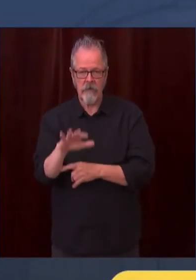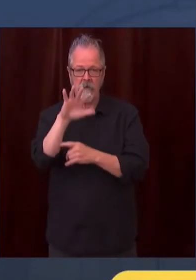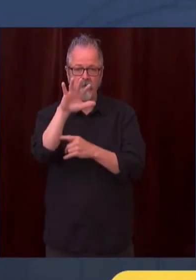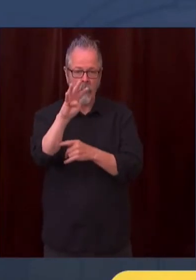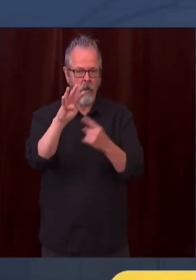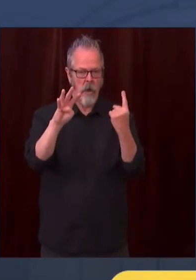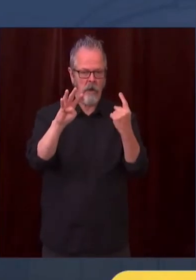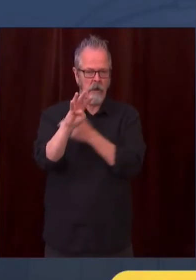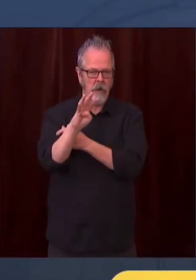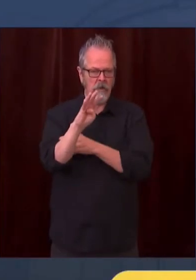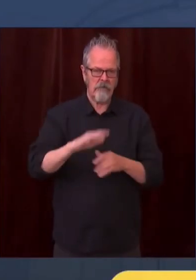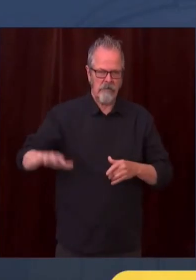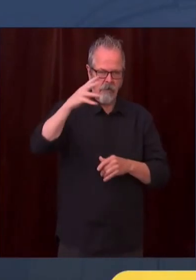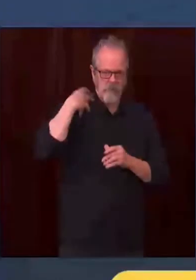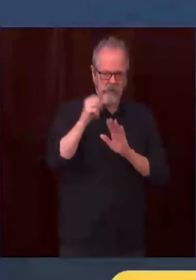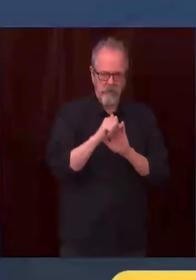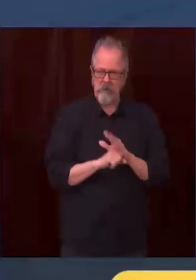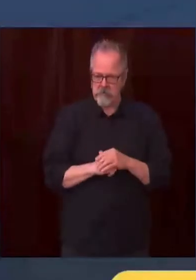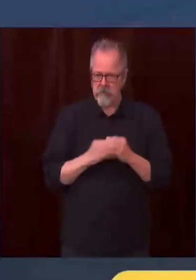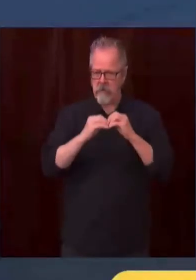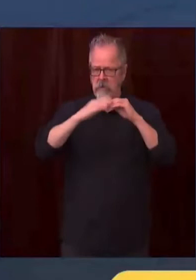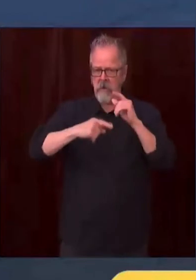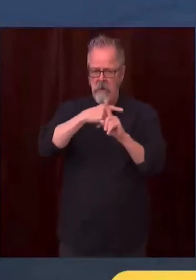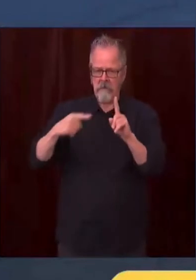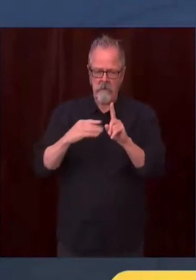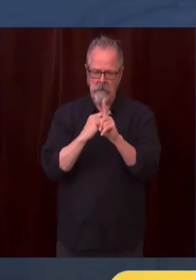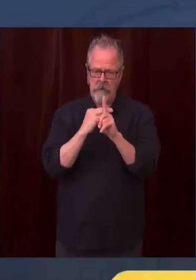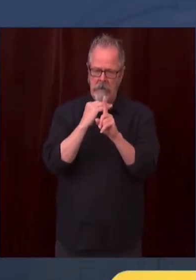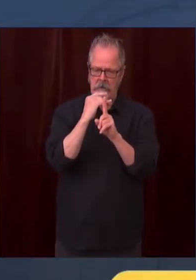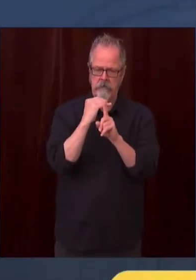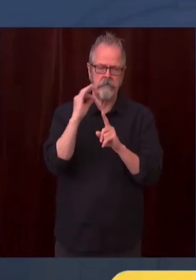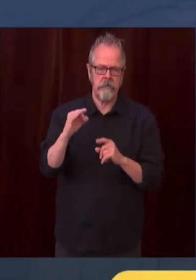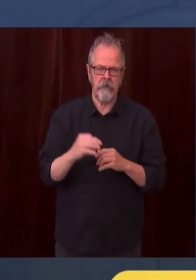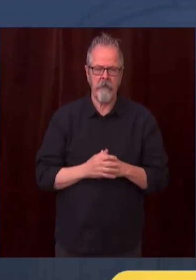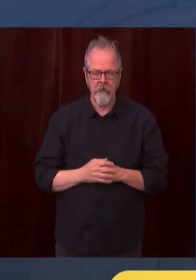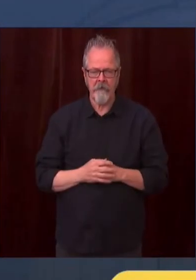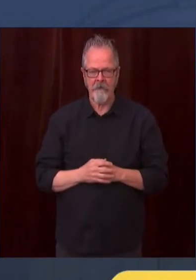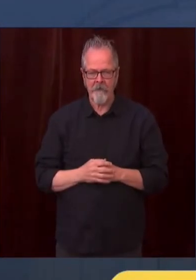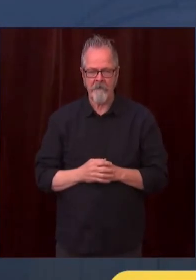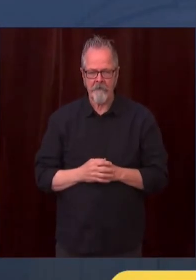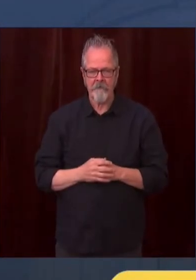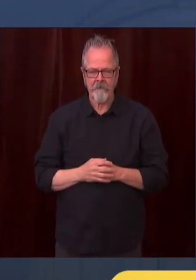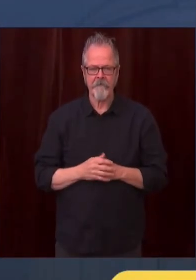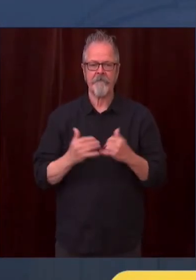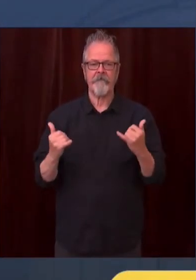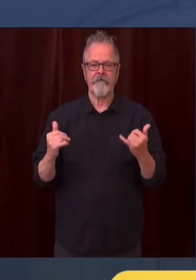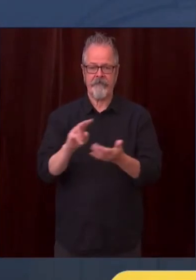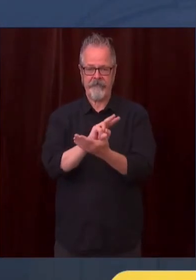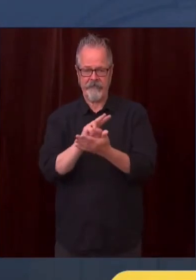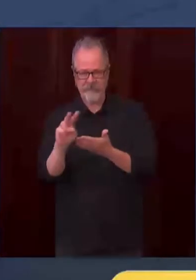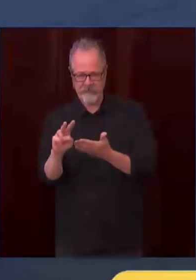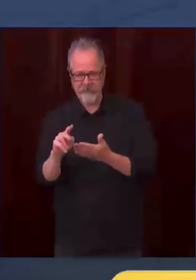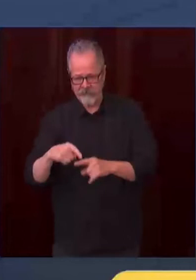have decided on this two-week pause in consultation with our state department of health and experts. Because we